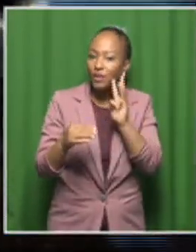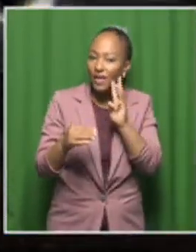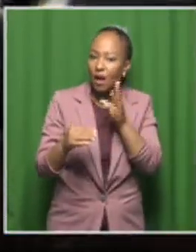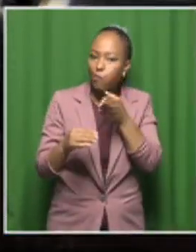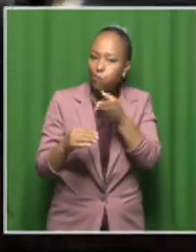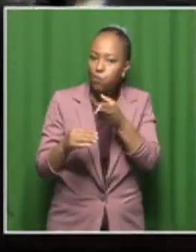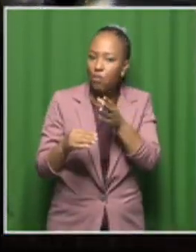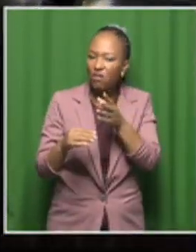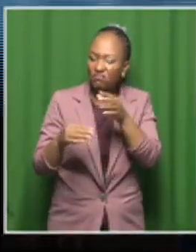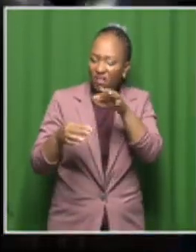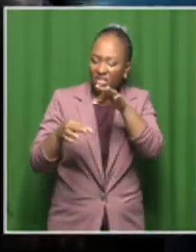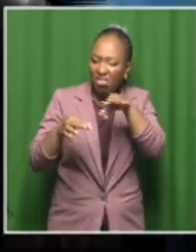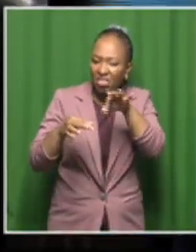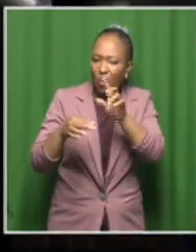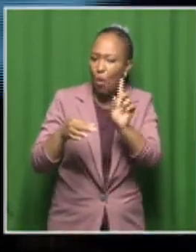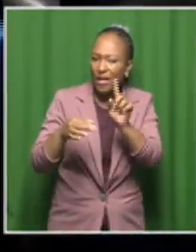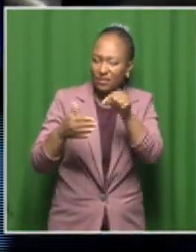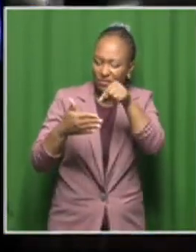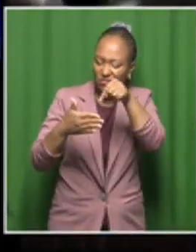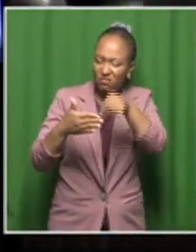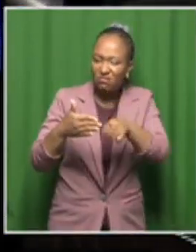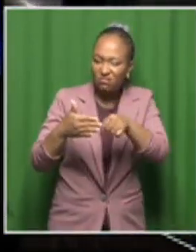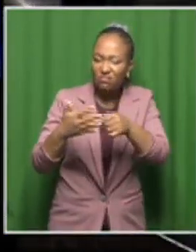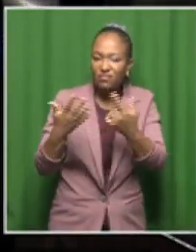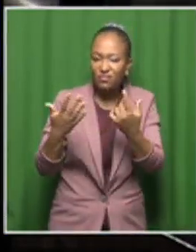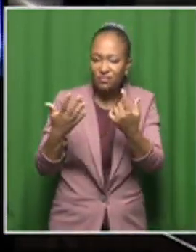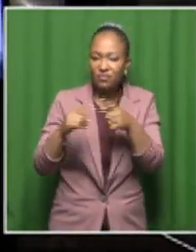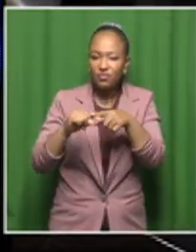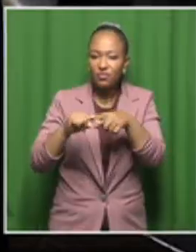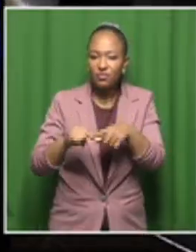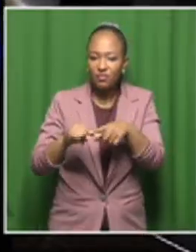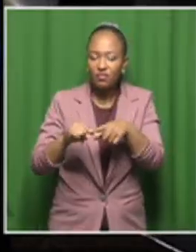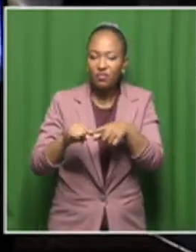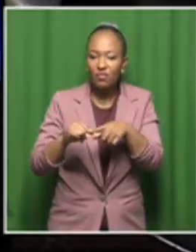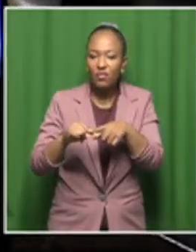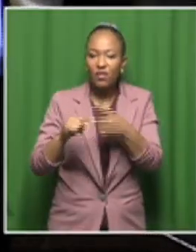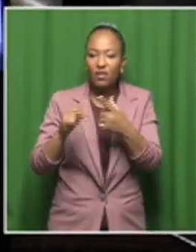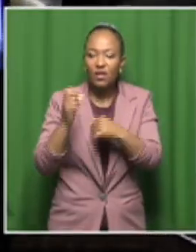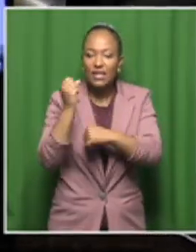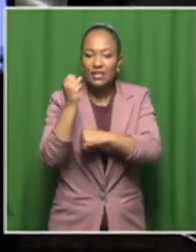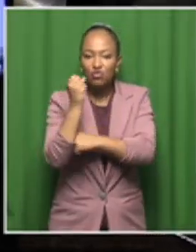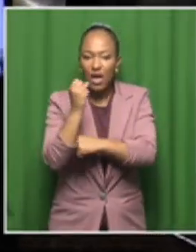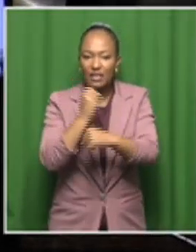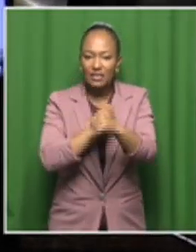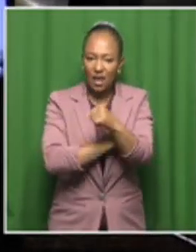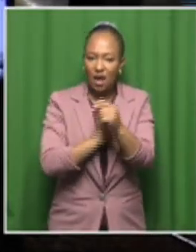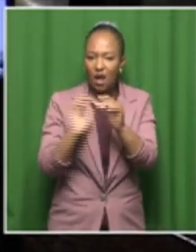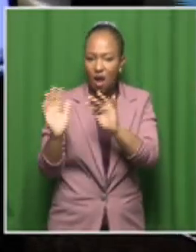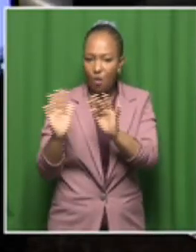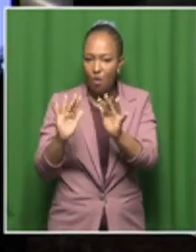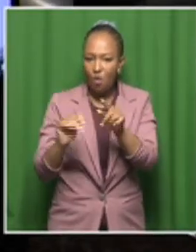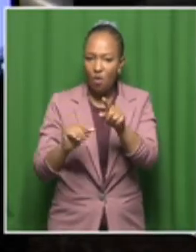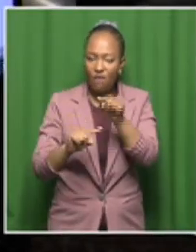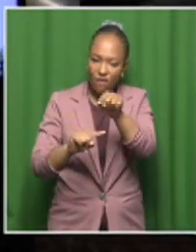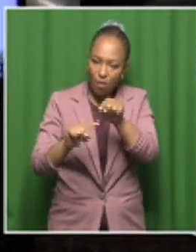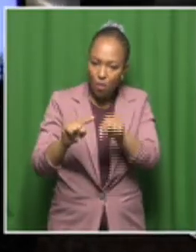based on the structural formula as well as